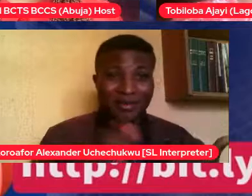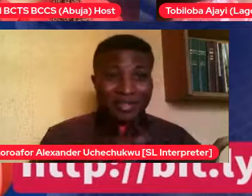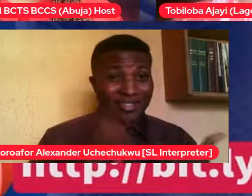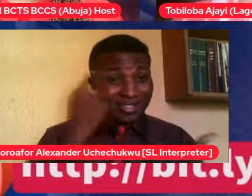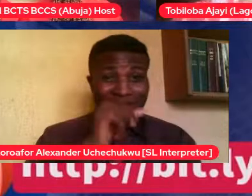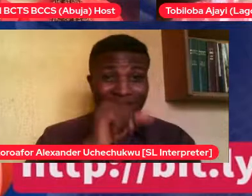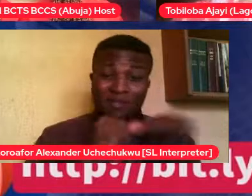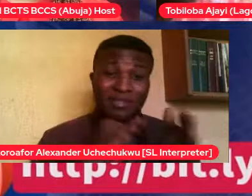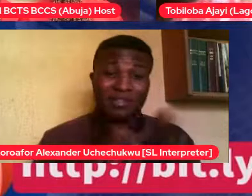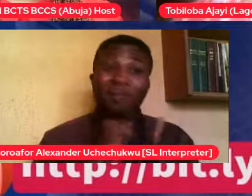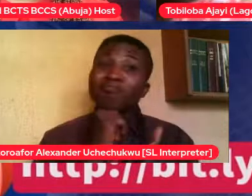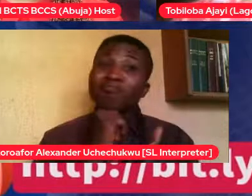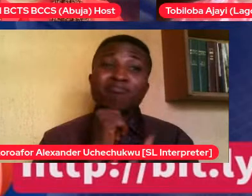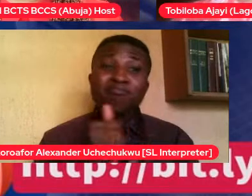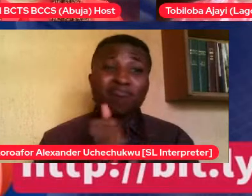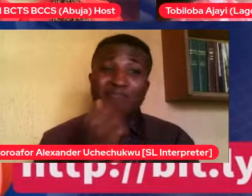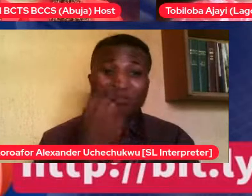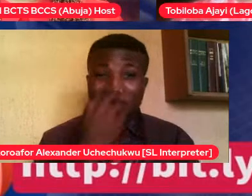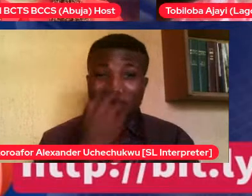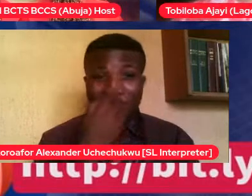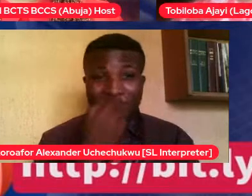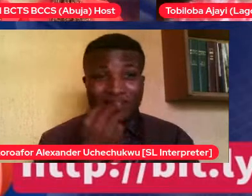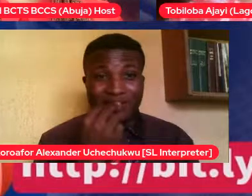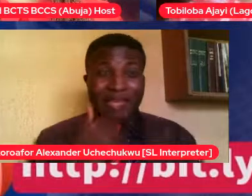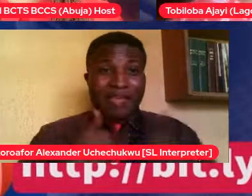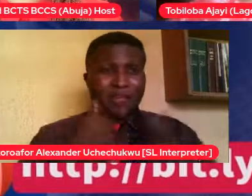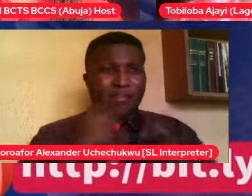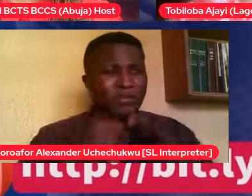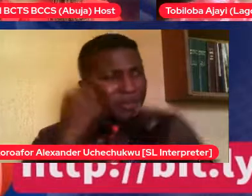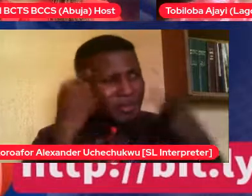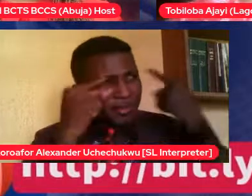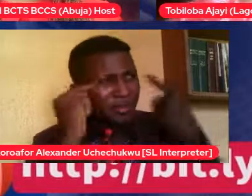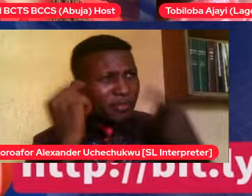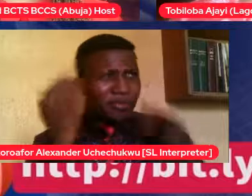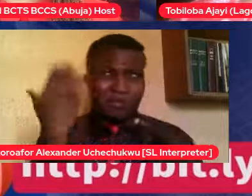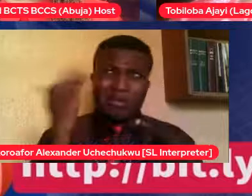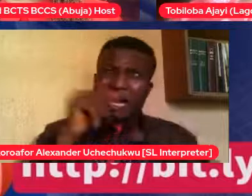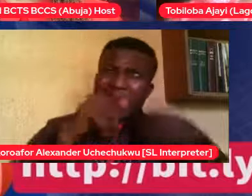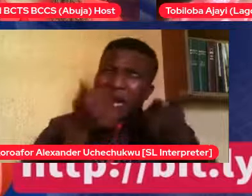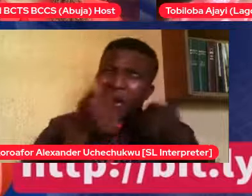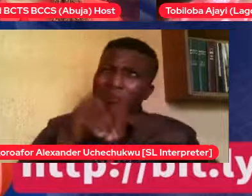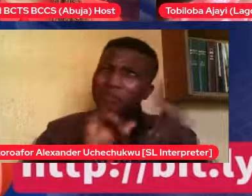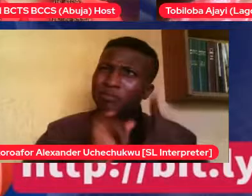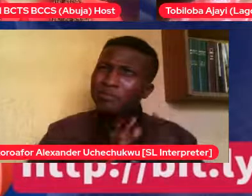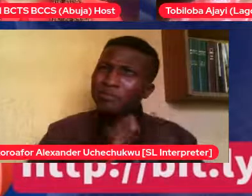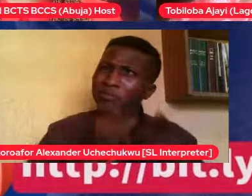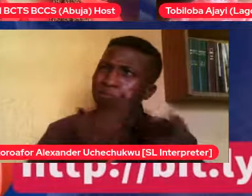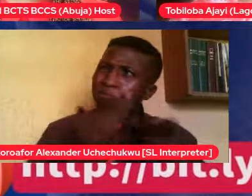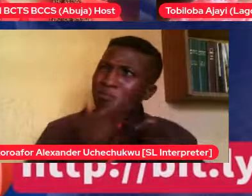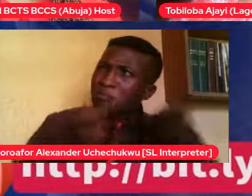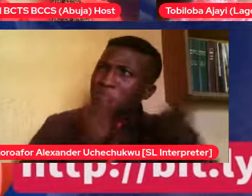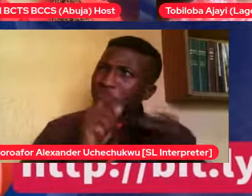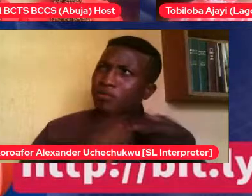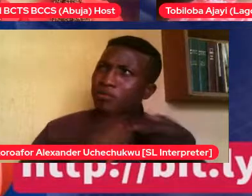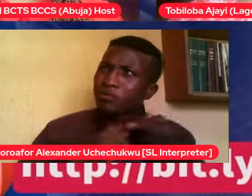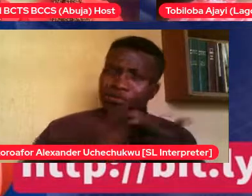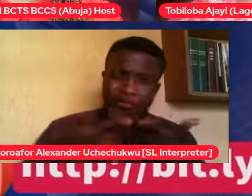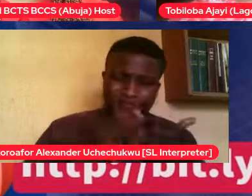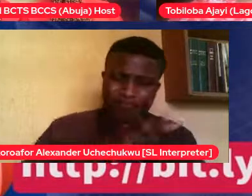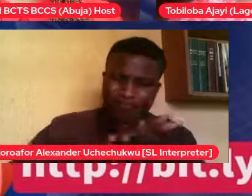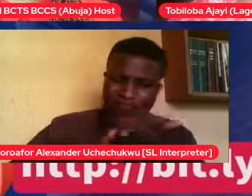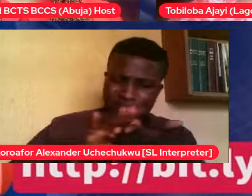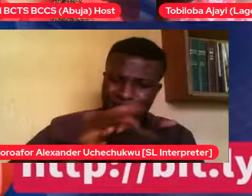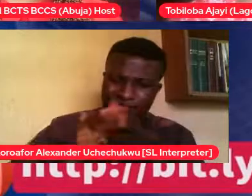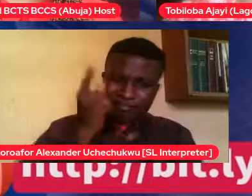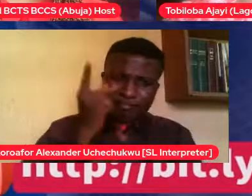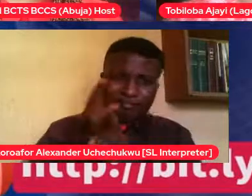how do I even get my hands to cooperate to fix the pad correctly? Like, and, of course, and I went to, like, mixed